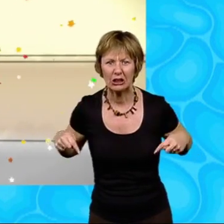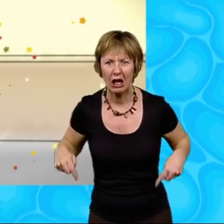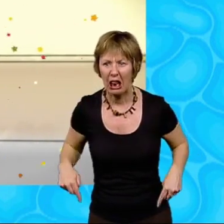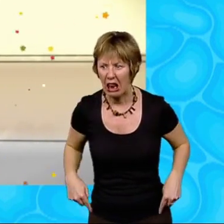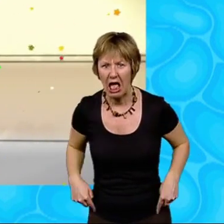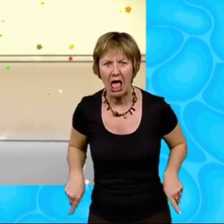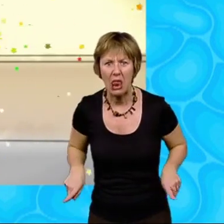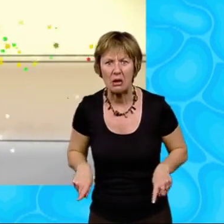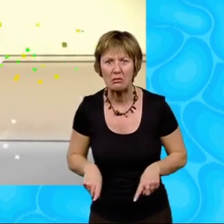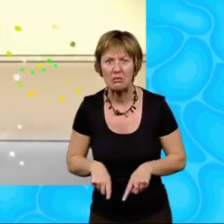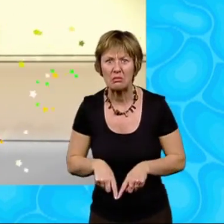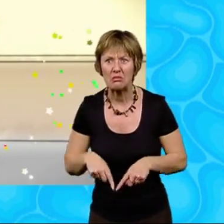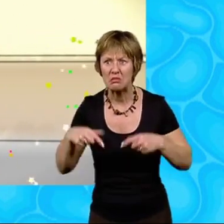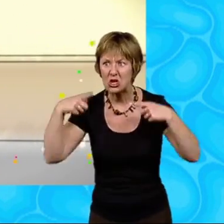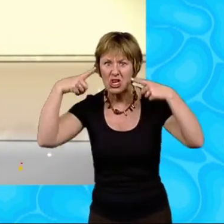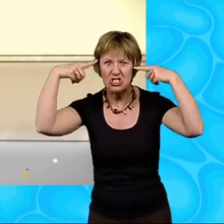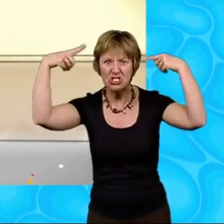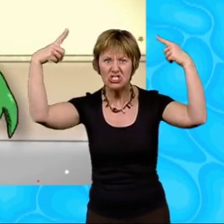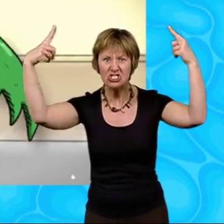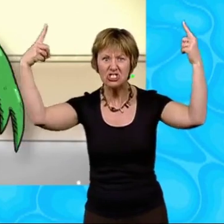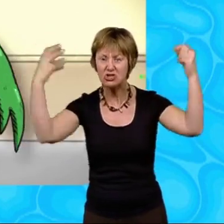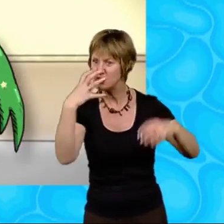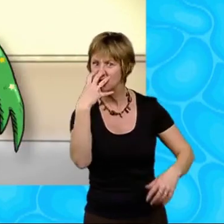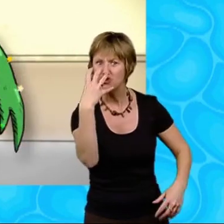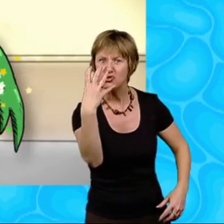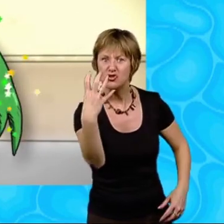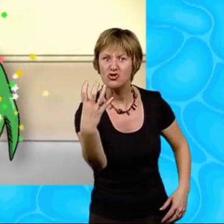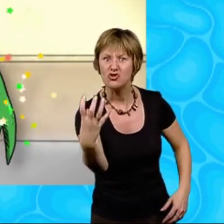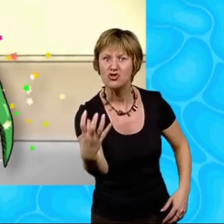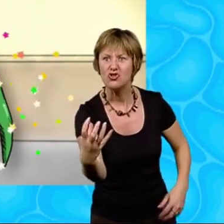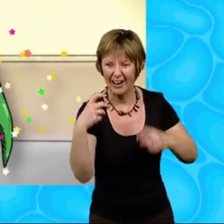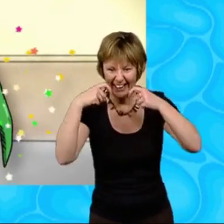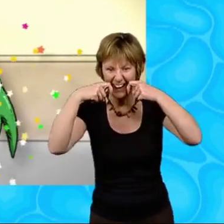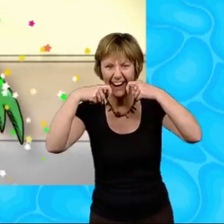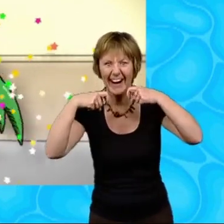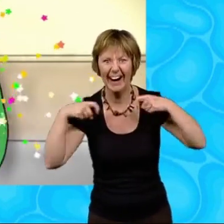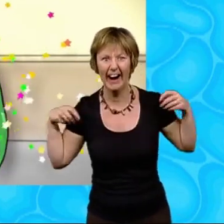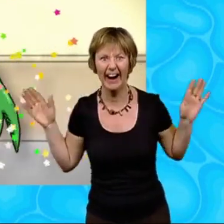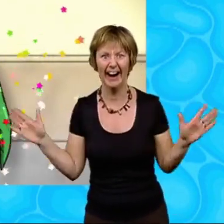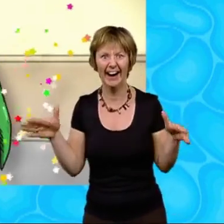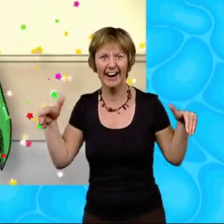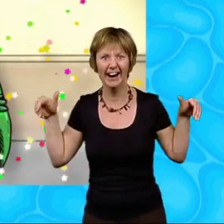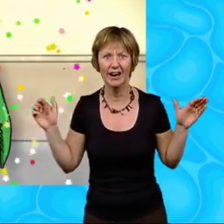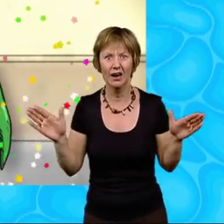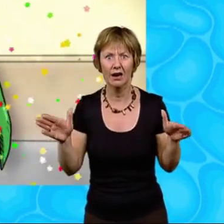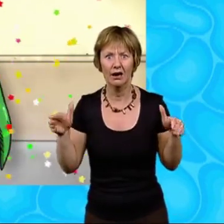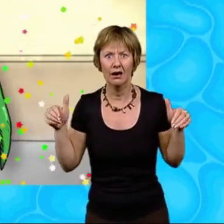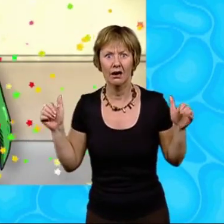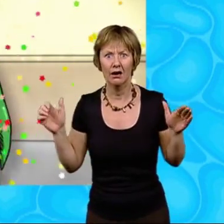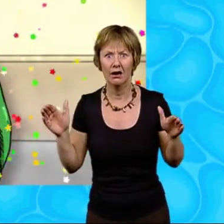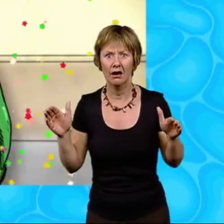Her ears grew up and her nose grew out and her teeth grew down and enormous wings appeared from nowhere.